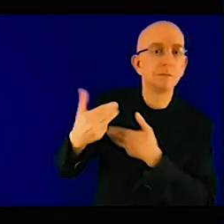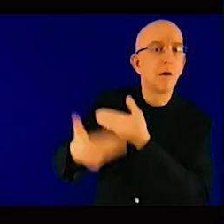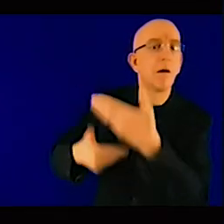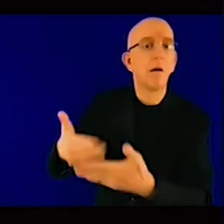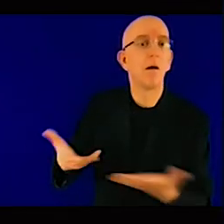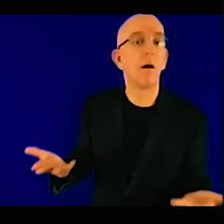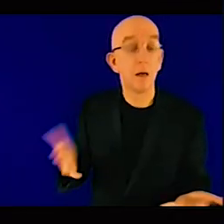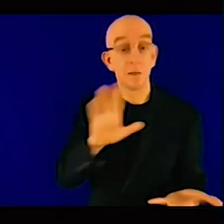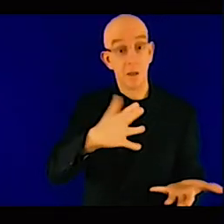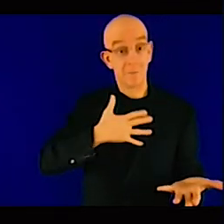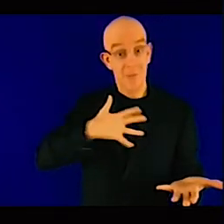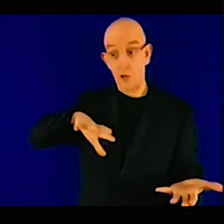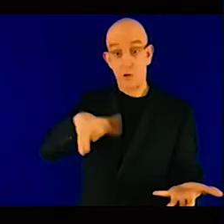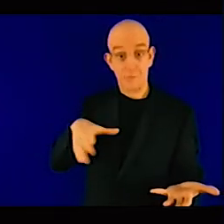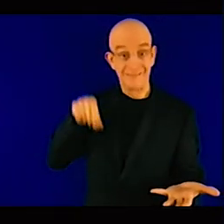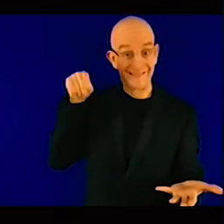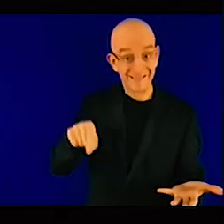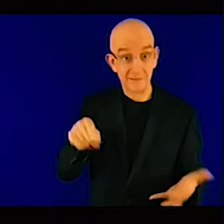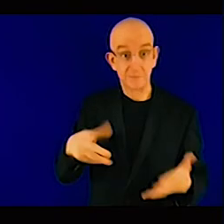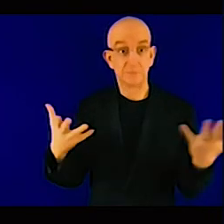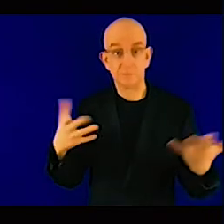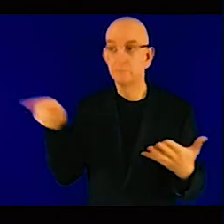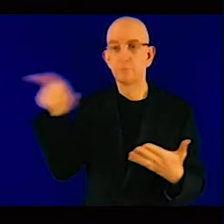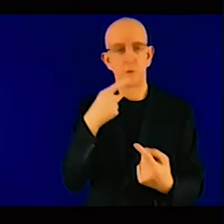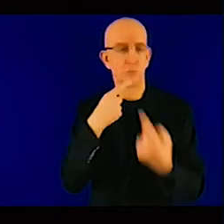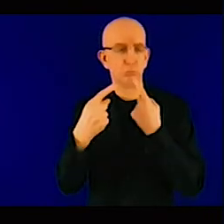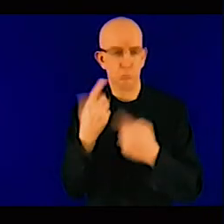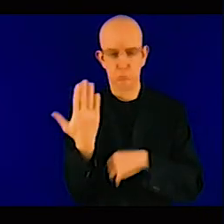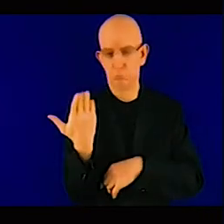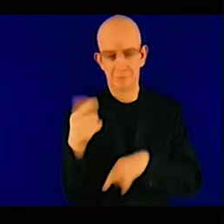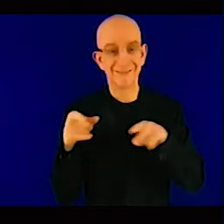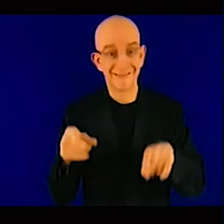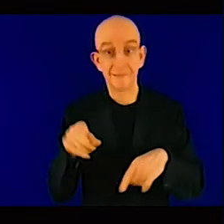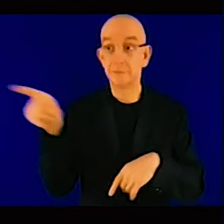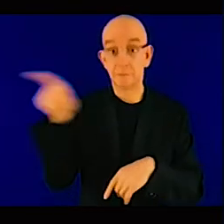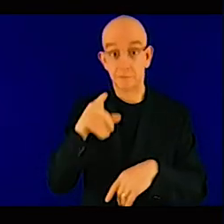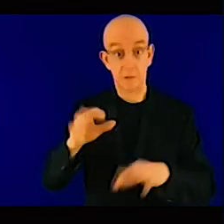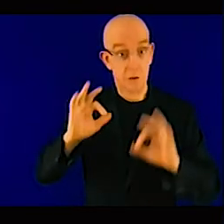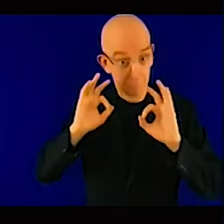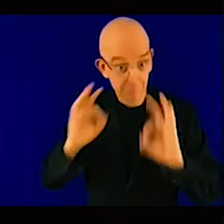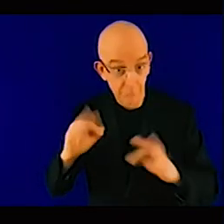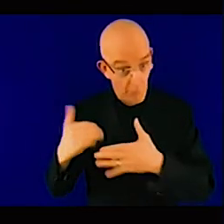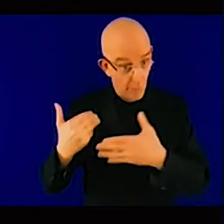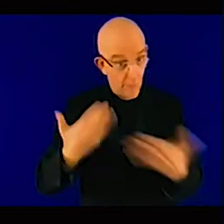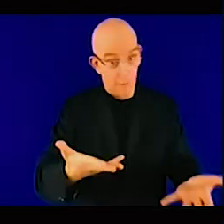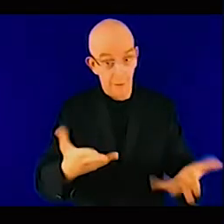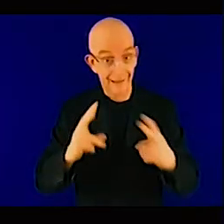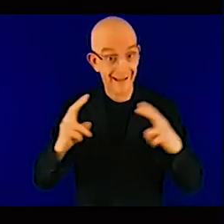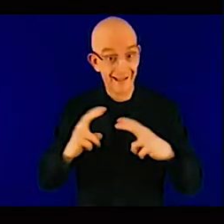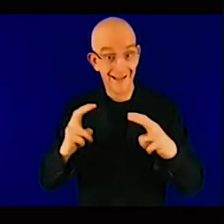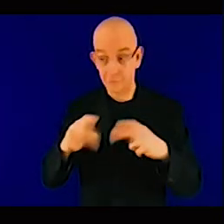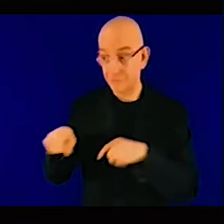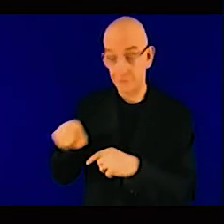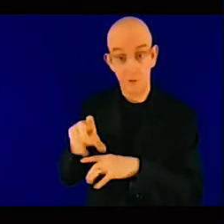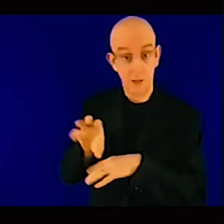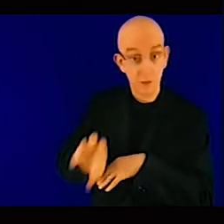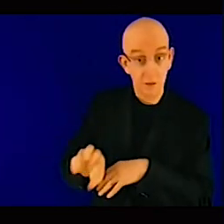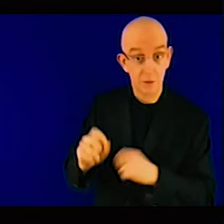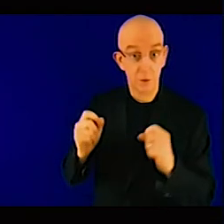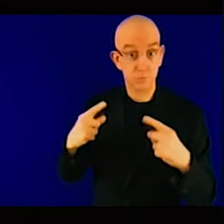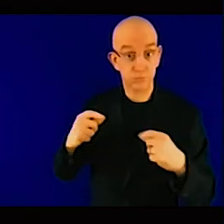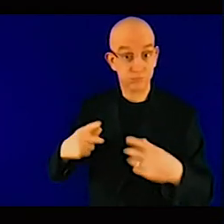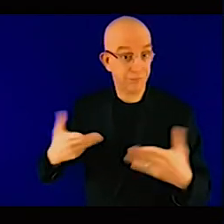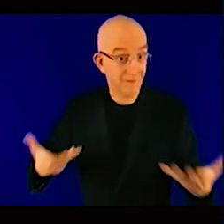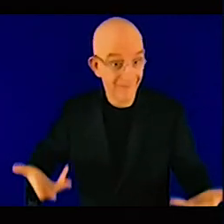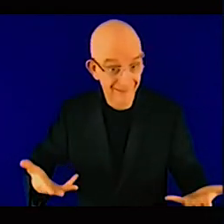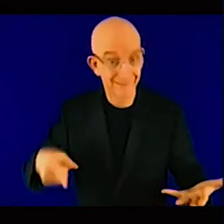point we want our people to actually have the access to electricity first I don't think people really care whether it's coming